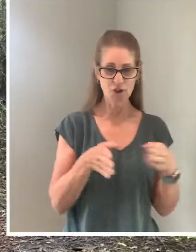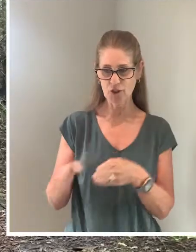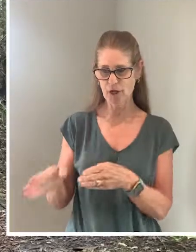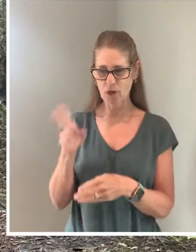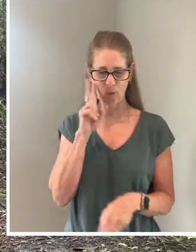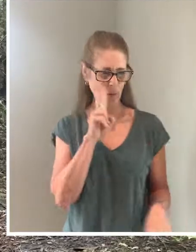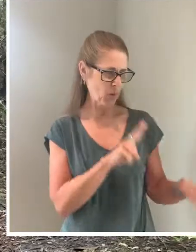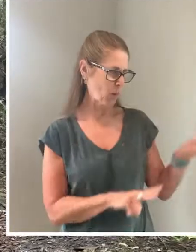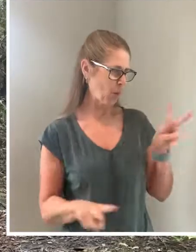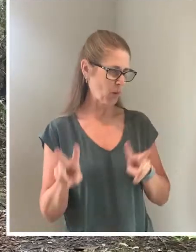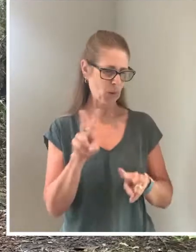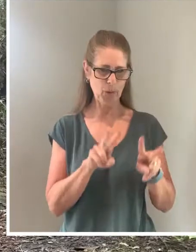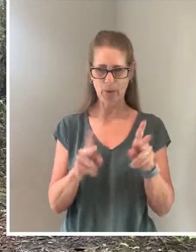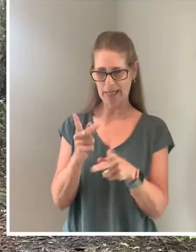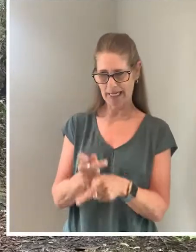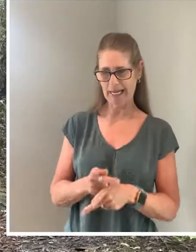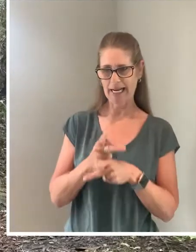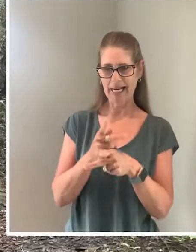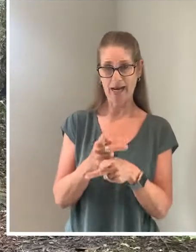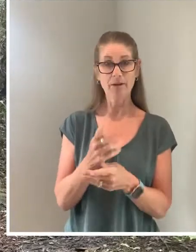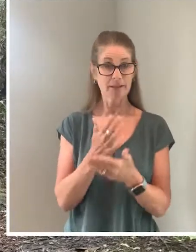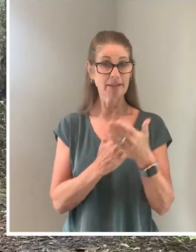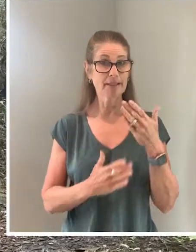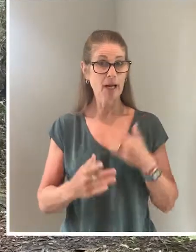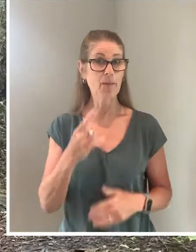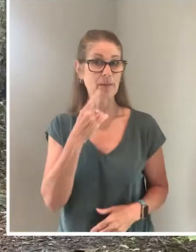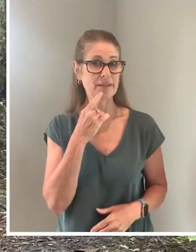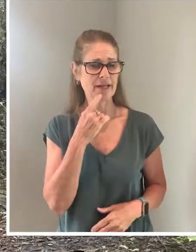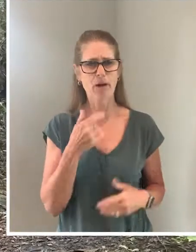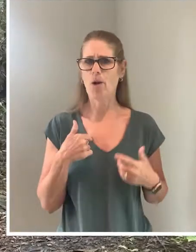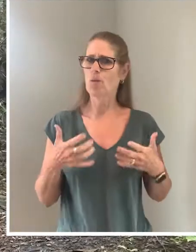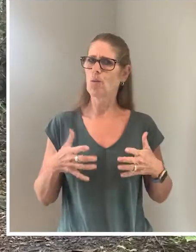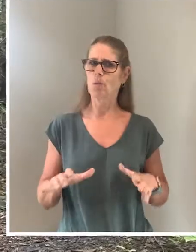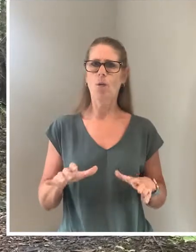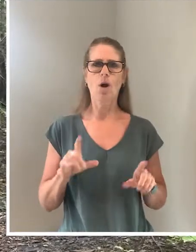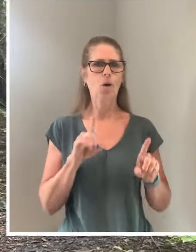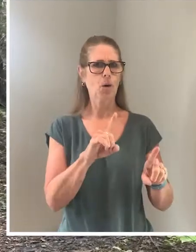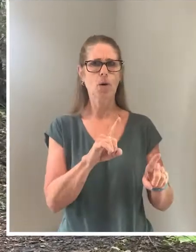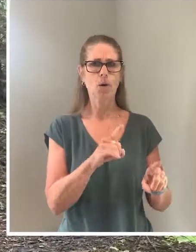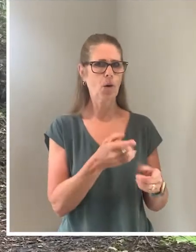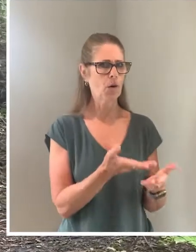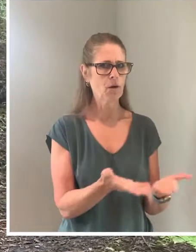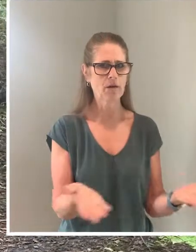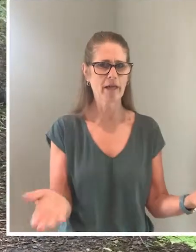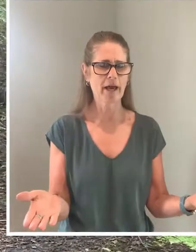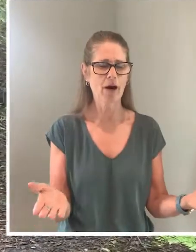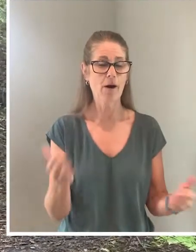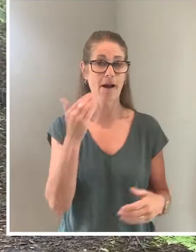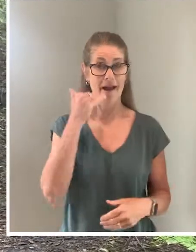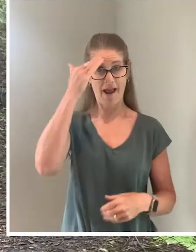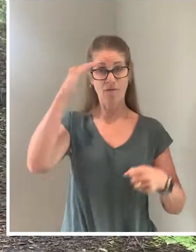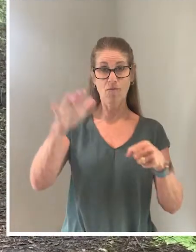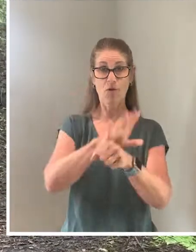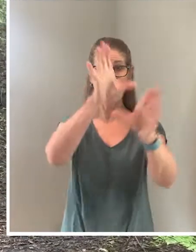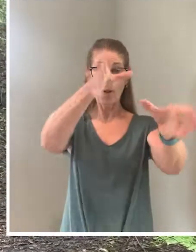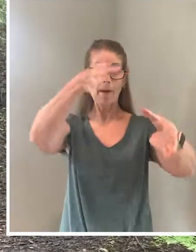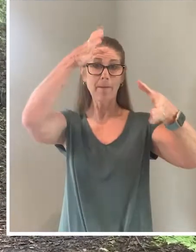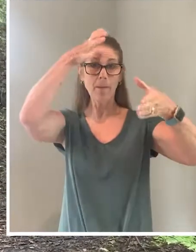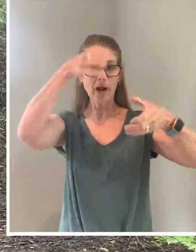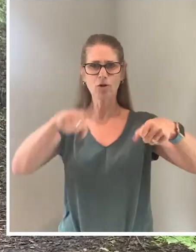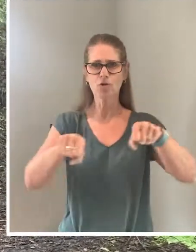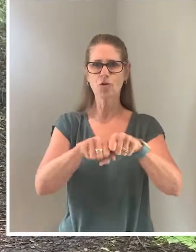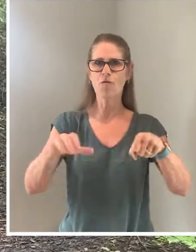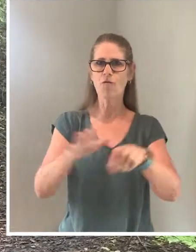look them over with care, and some about you'll say, I don't choose to go there. With your head full of brains and your shoes full of feet,